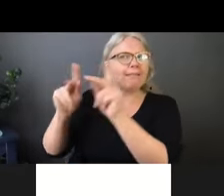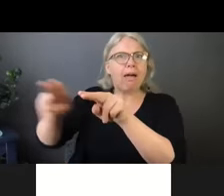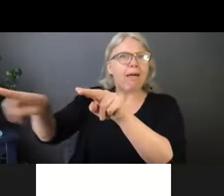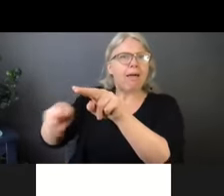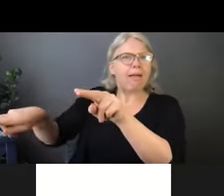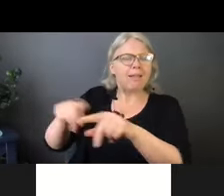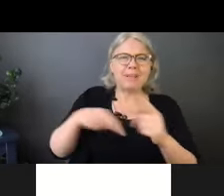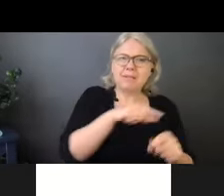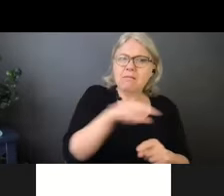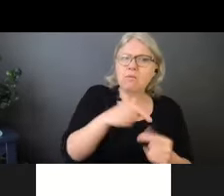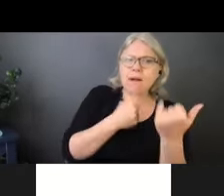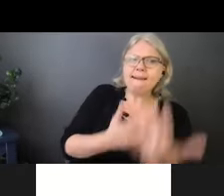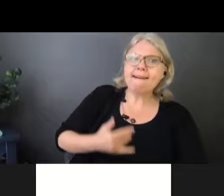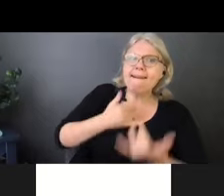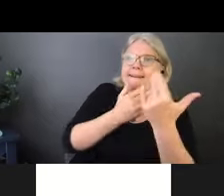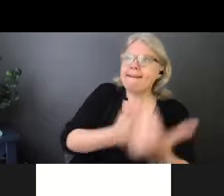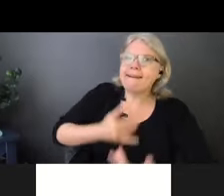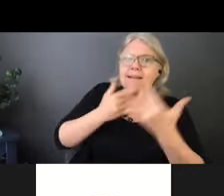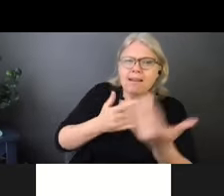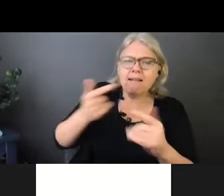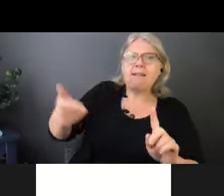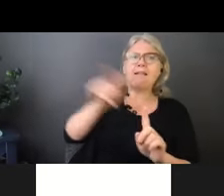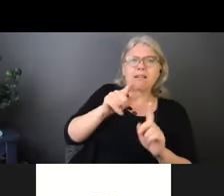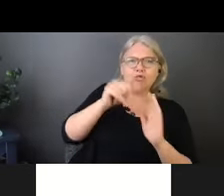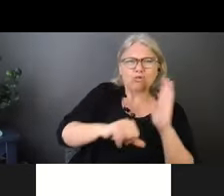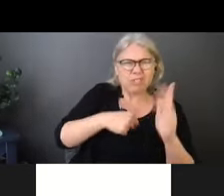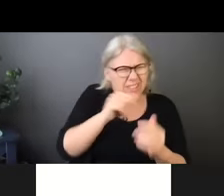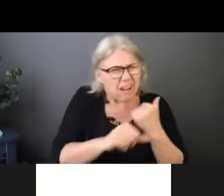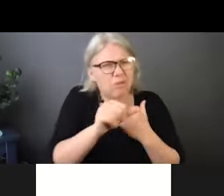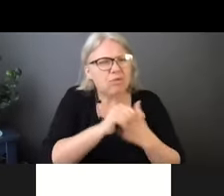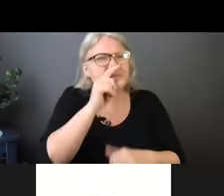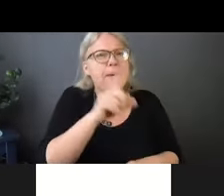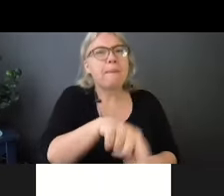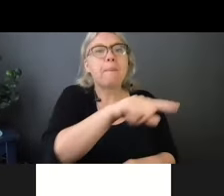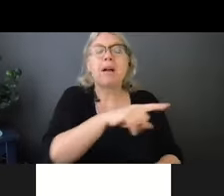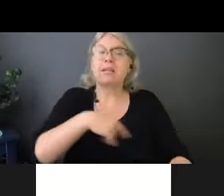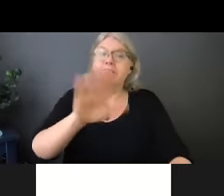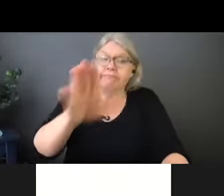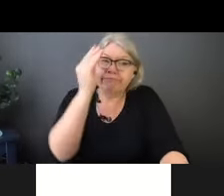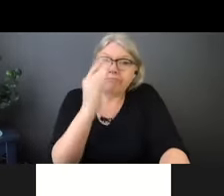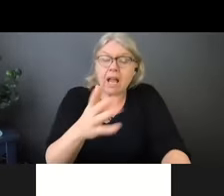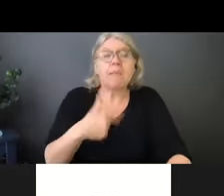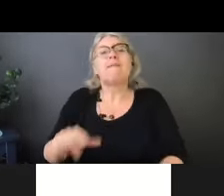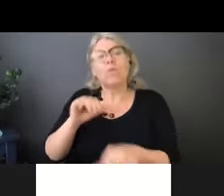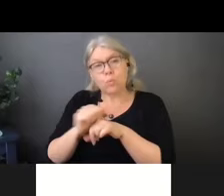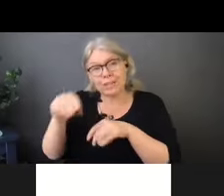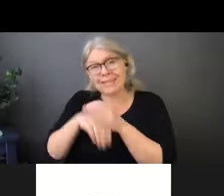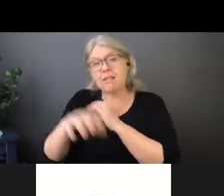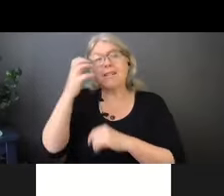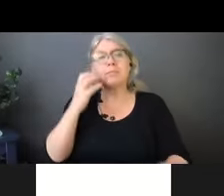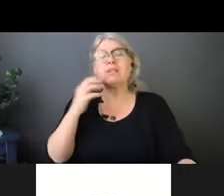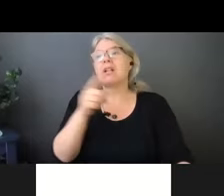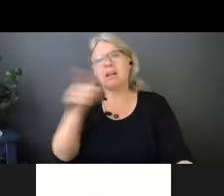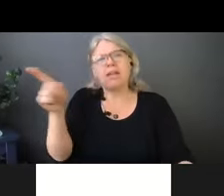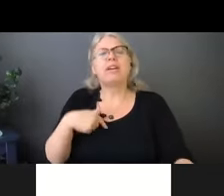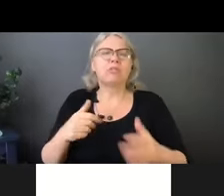um, everybody's tired and exhausted. And it's a scary place. It truly, in my humble opinion, it's not that people don't care. Um,